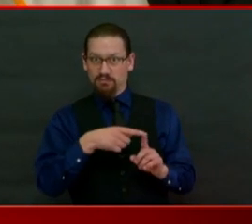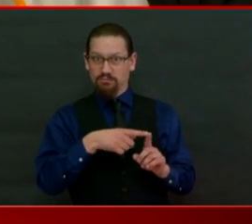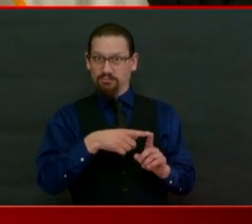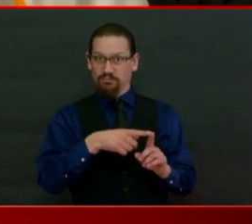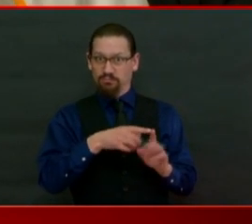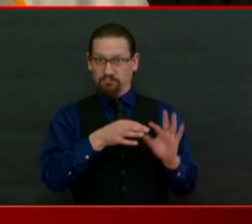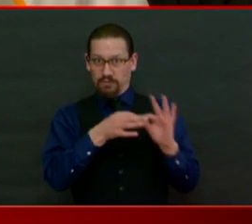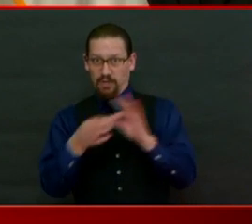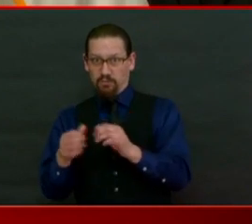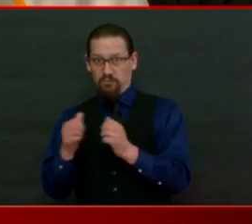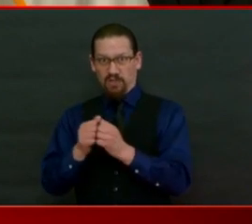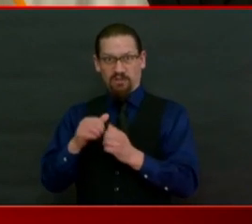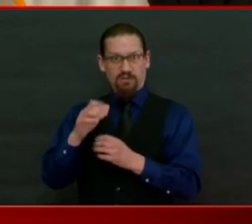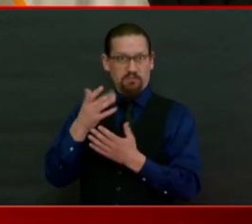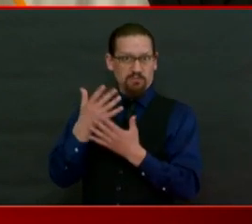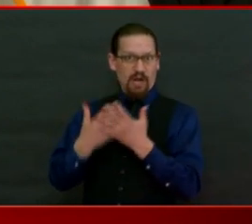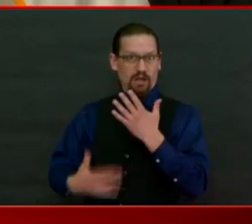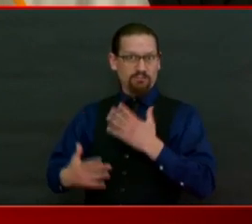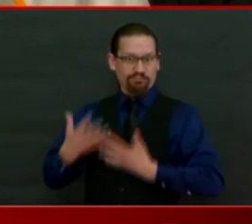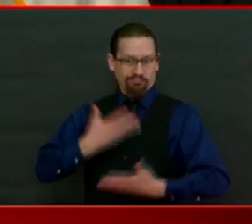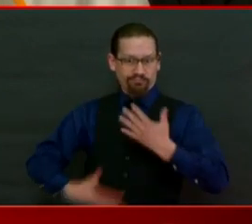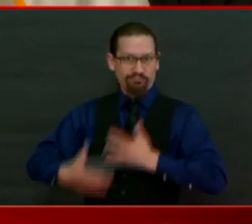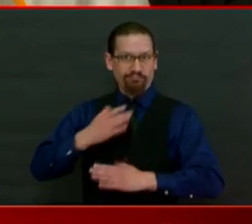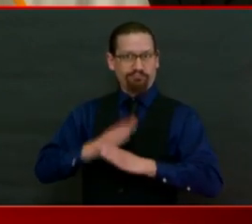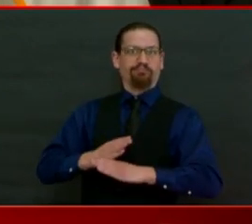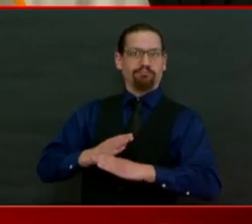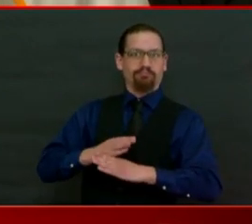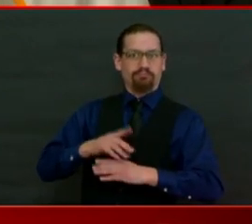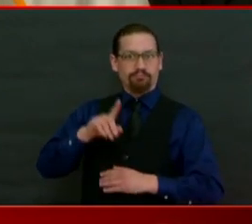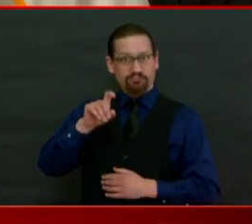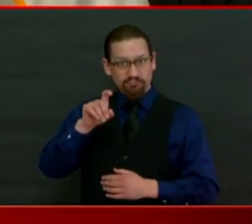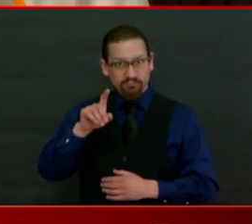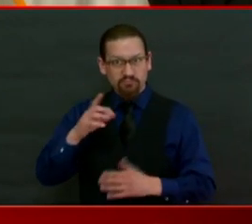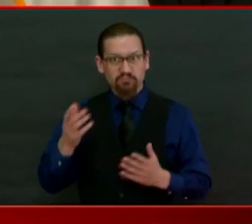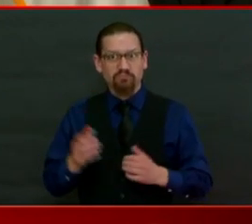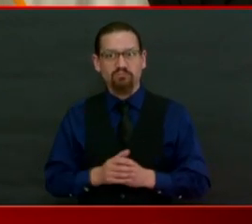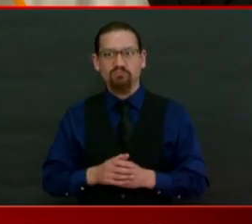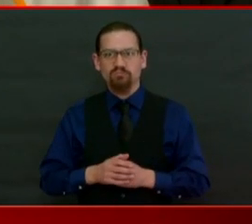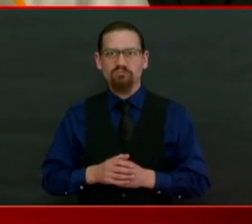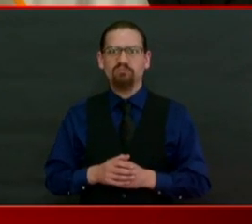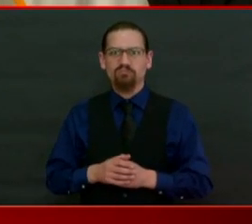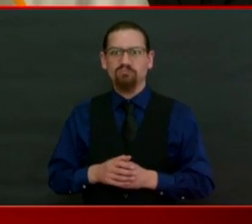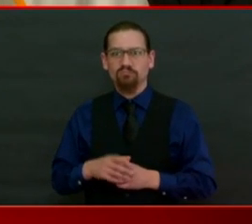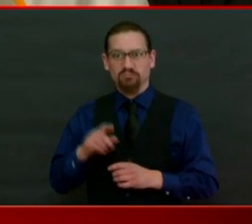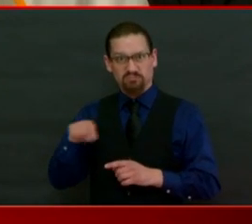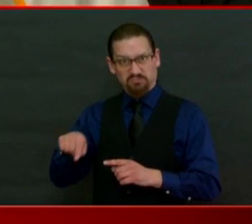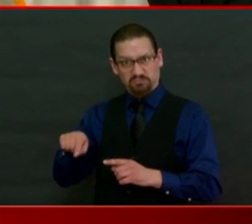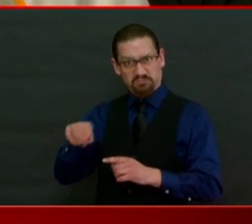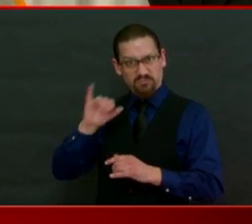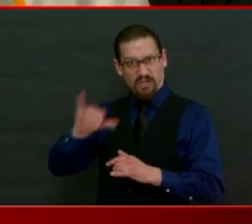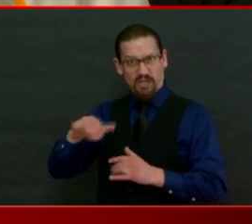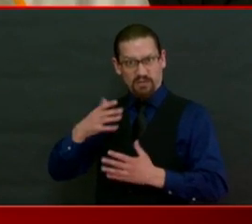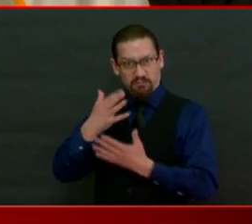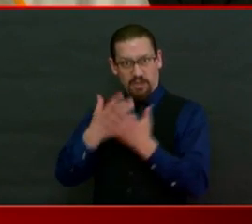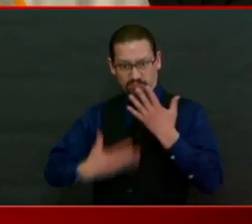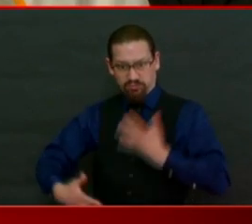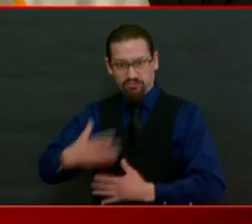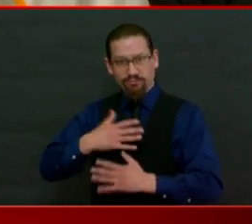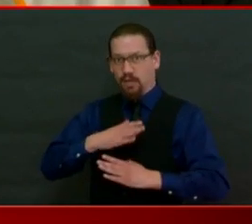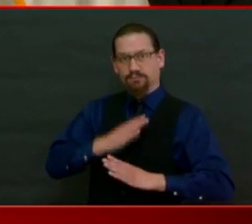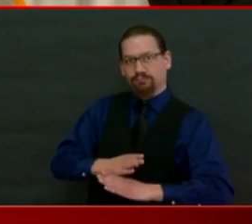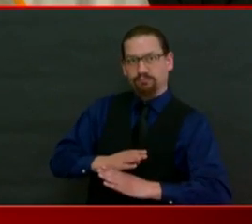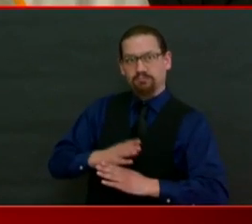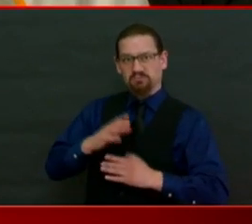trends that we're seeing. It's more similar to what I explained earlier in regards to